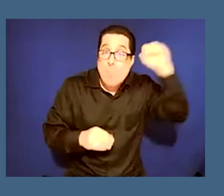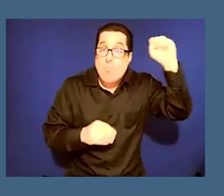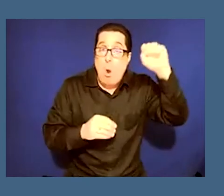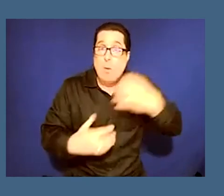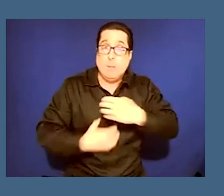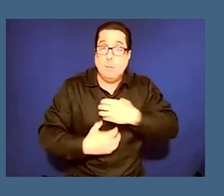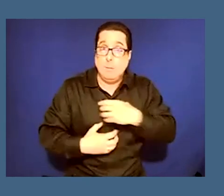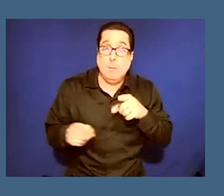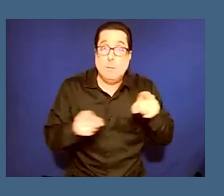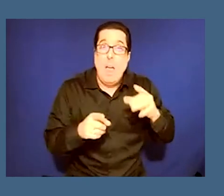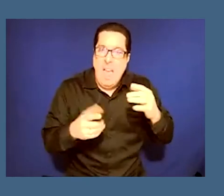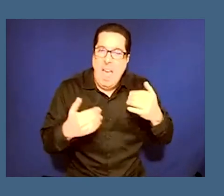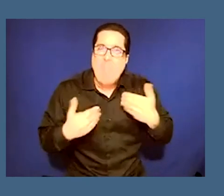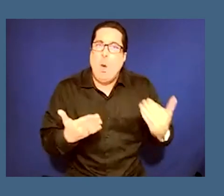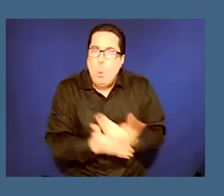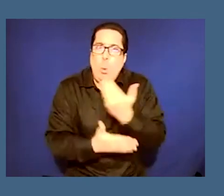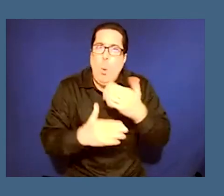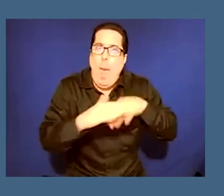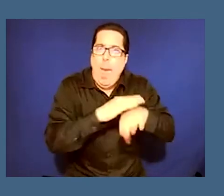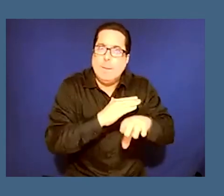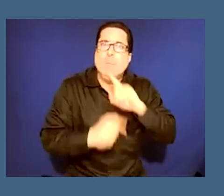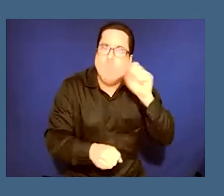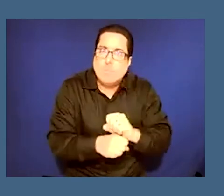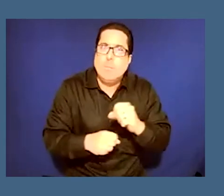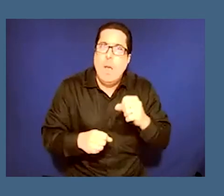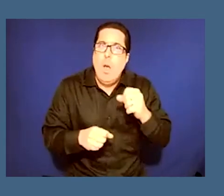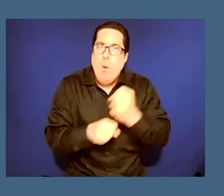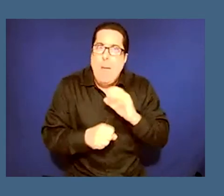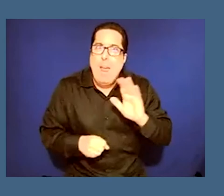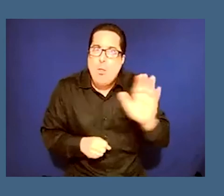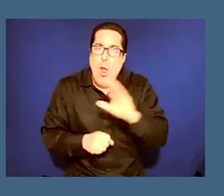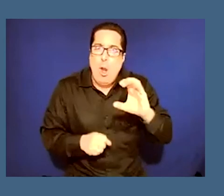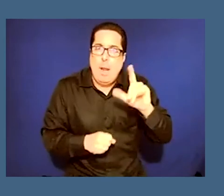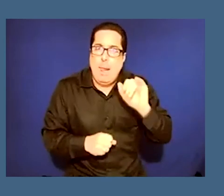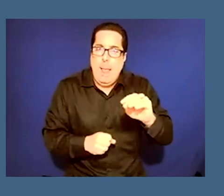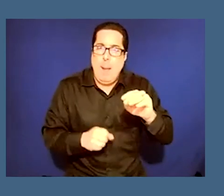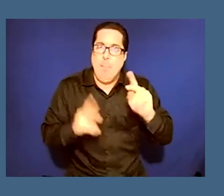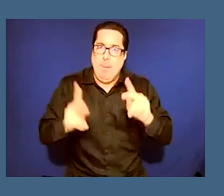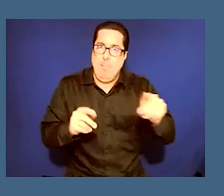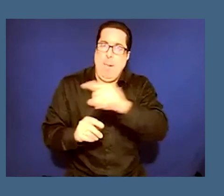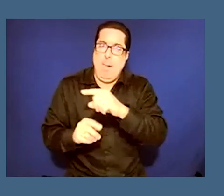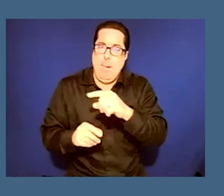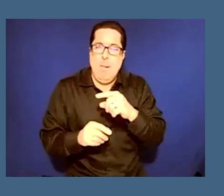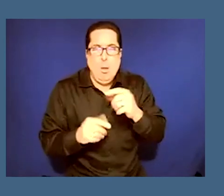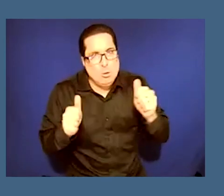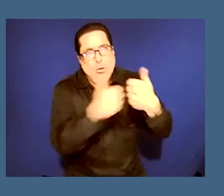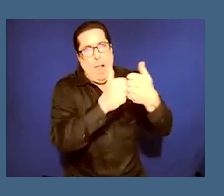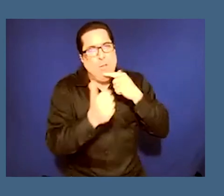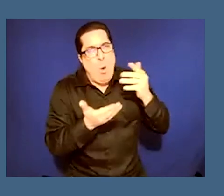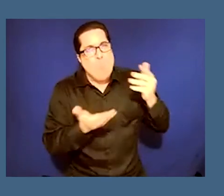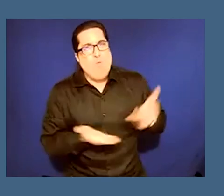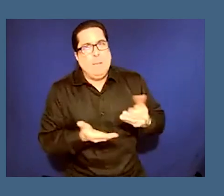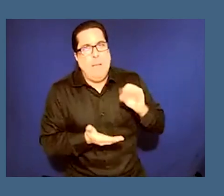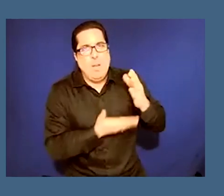is new access that people have to make their claims in public to actually challenge the presence of some of these